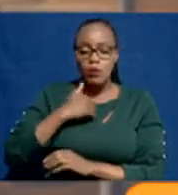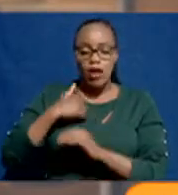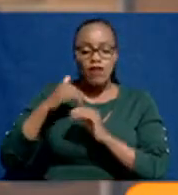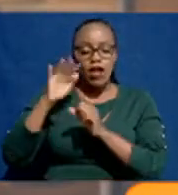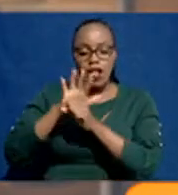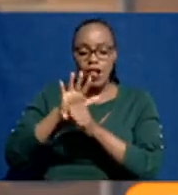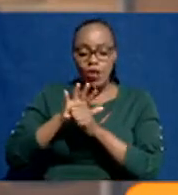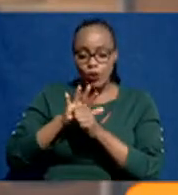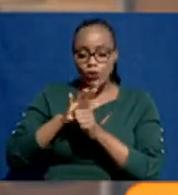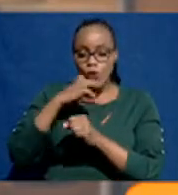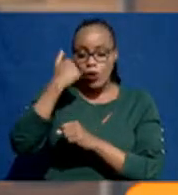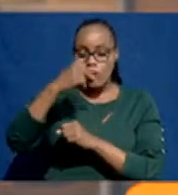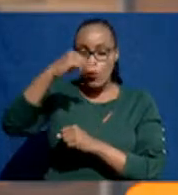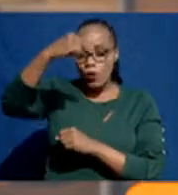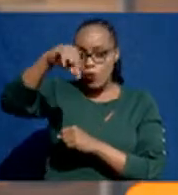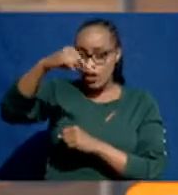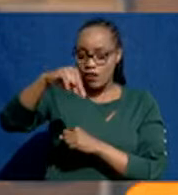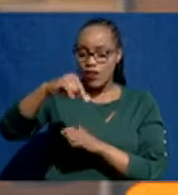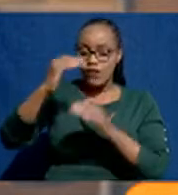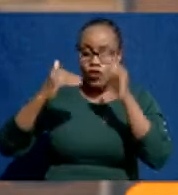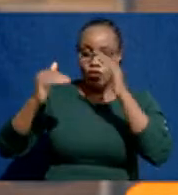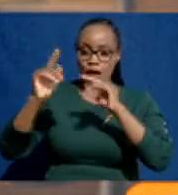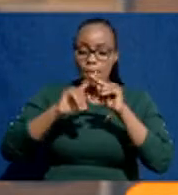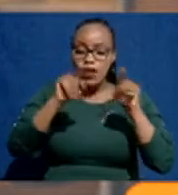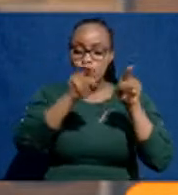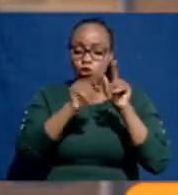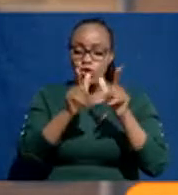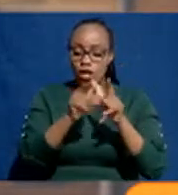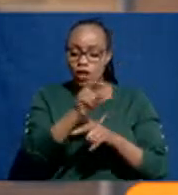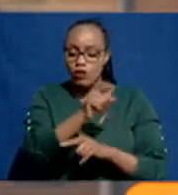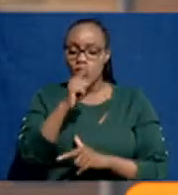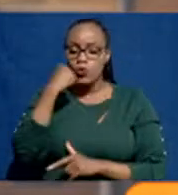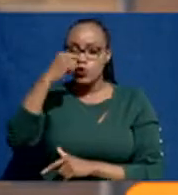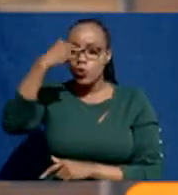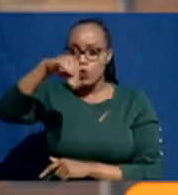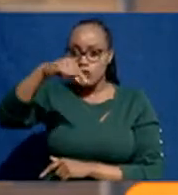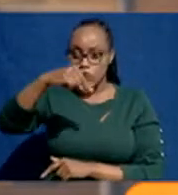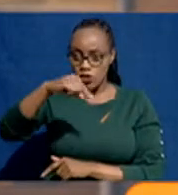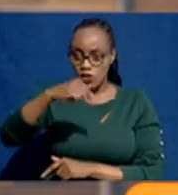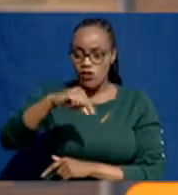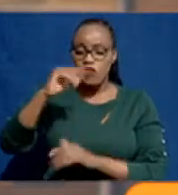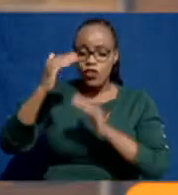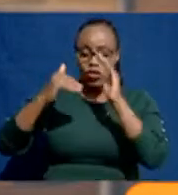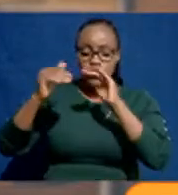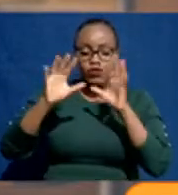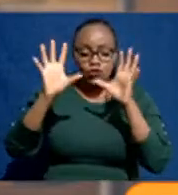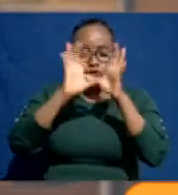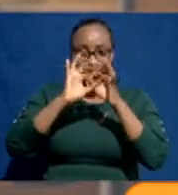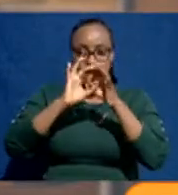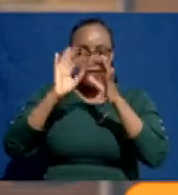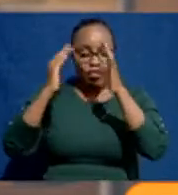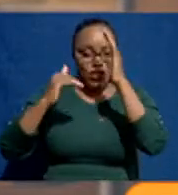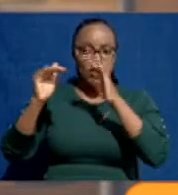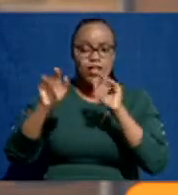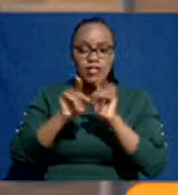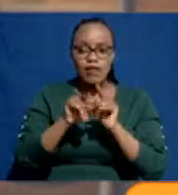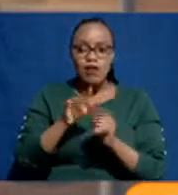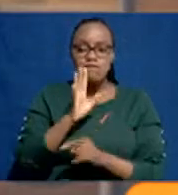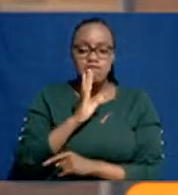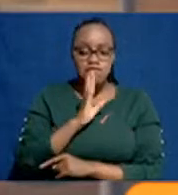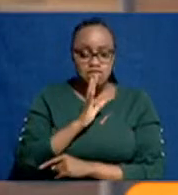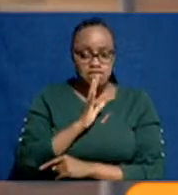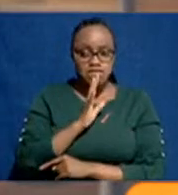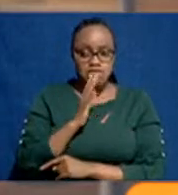that don't qualify to go to university, but we allow those who are qualifying to go to university to go to university. I had to speak to a teacher,